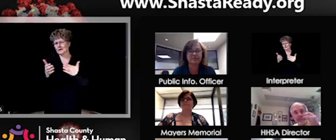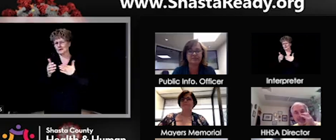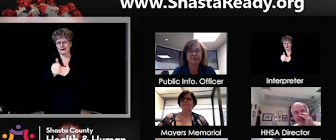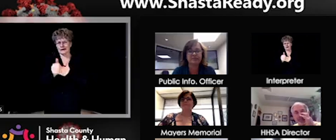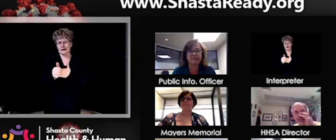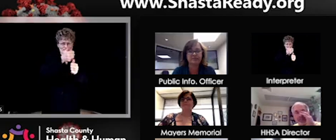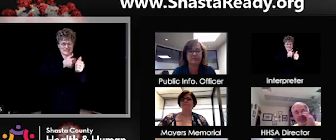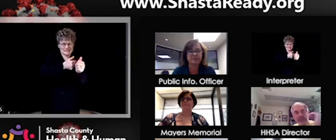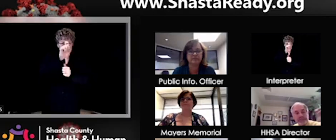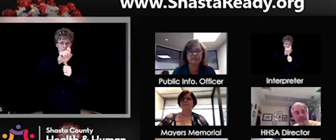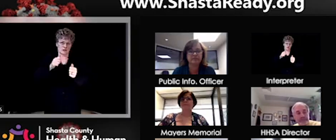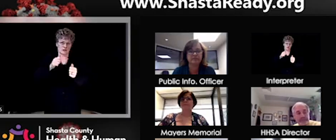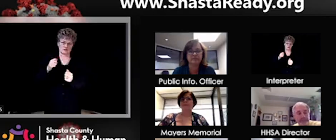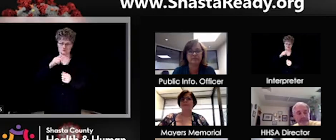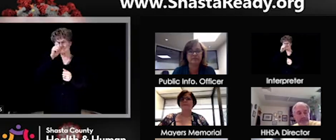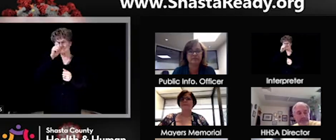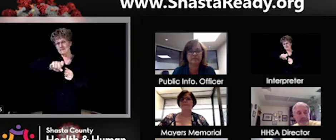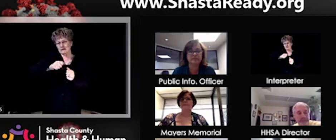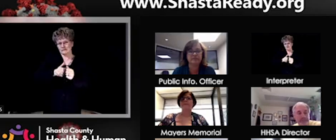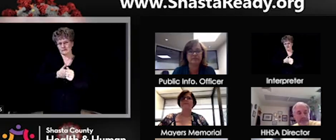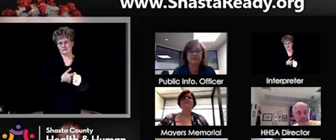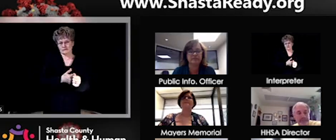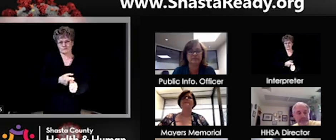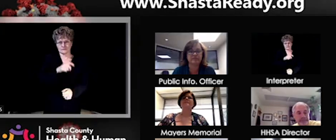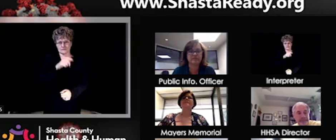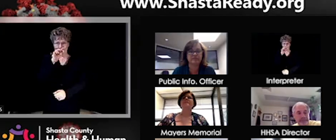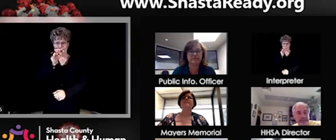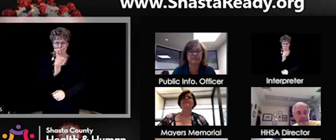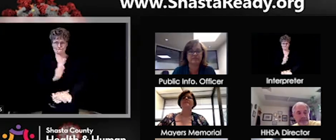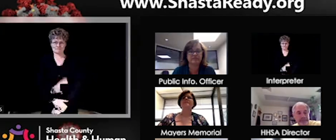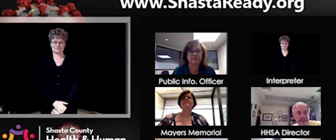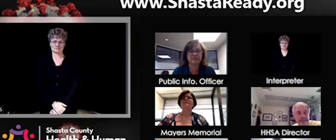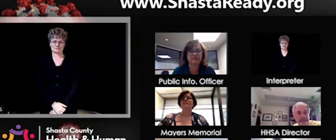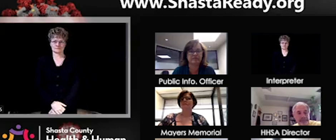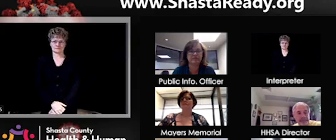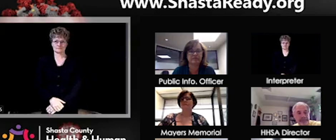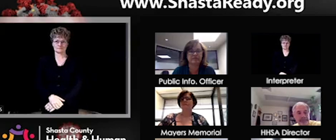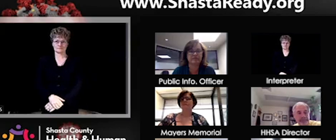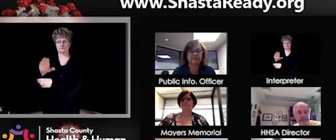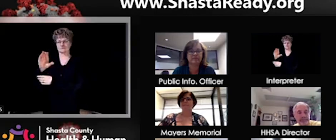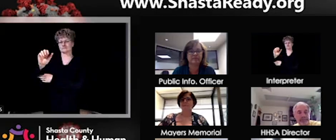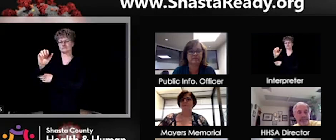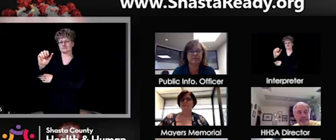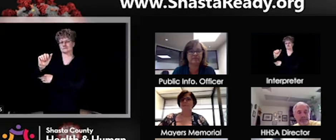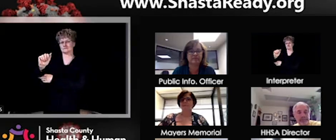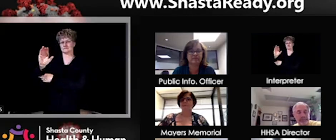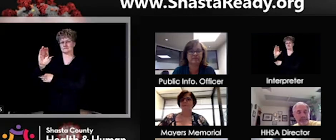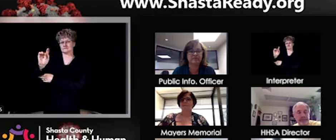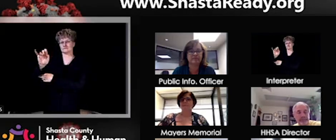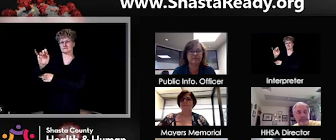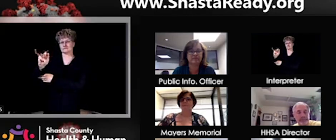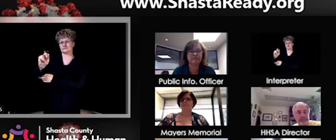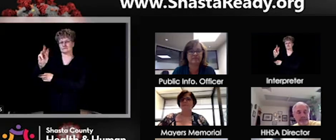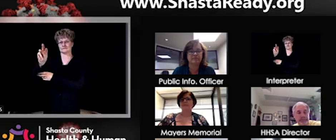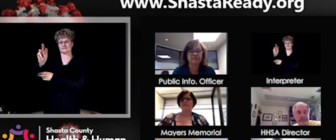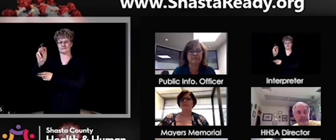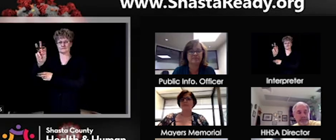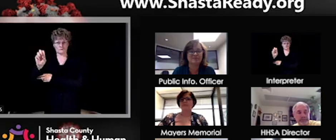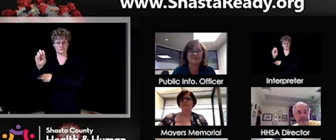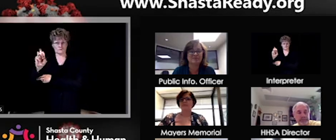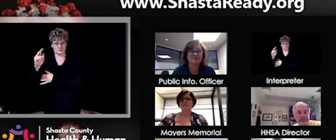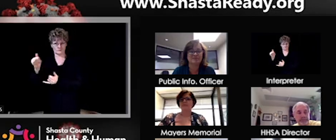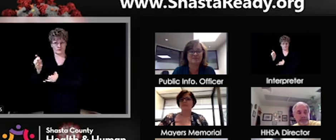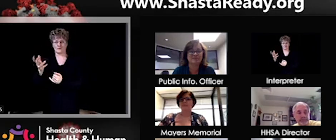Hi, yes. My name is Karen Alvarez with Action News Now. This is a question for Sheriff McGraney. Sheriff, regarding, we